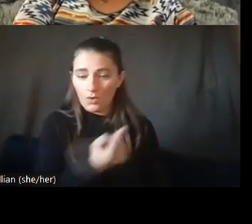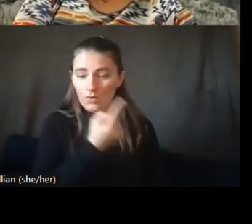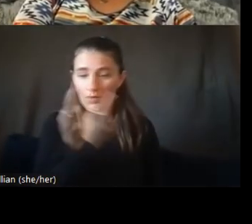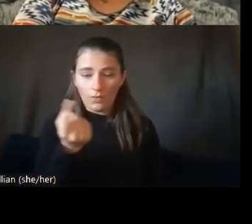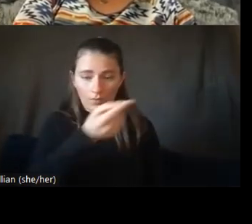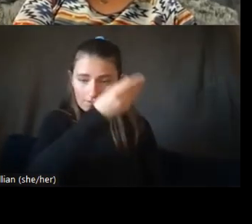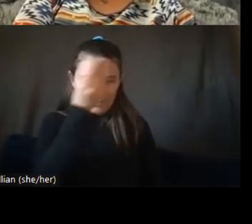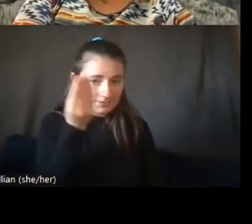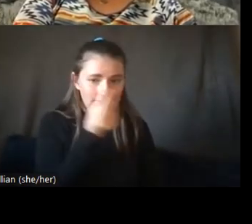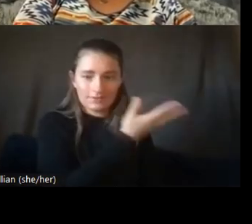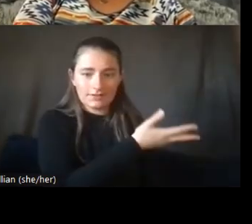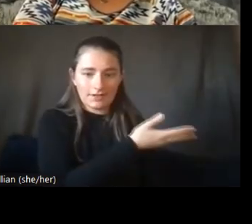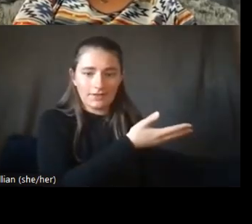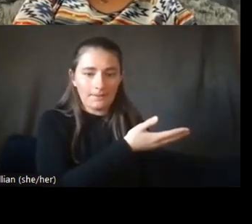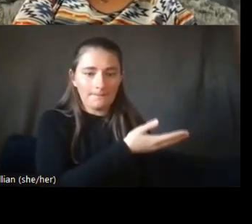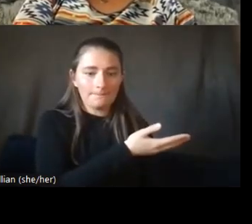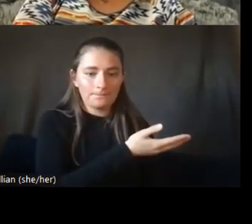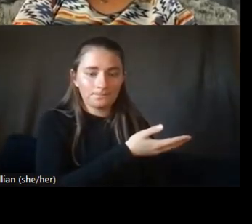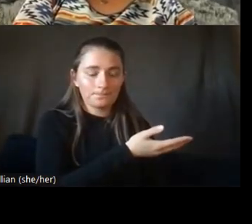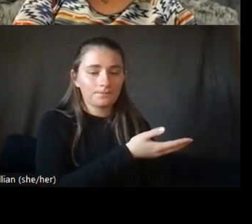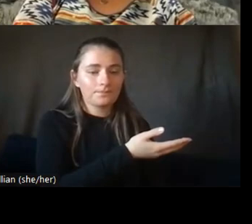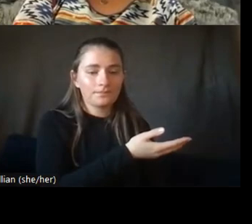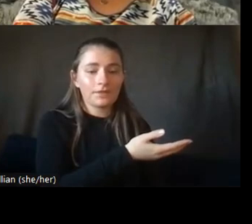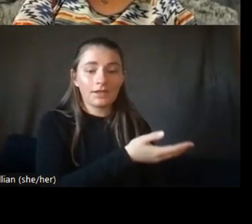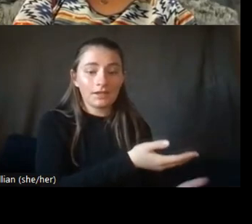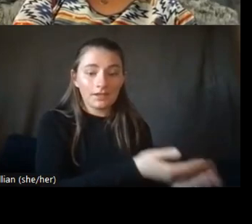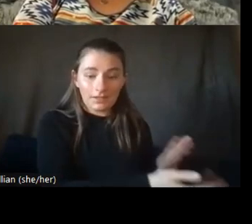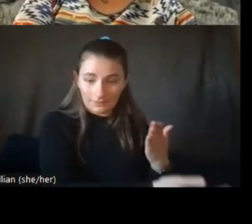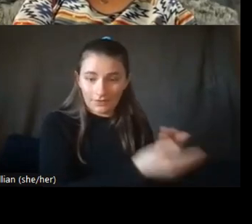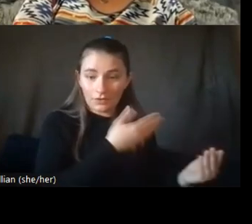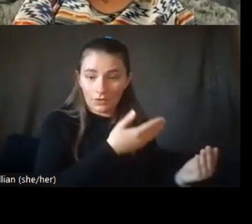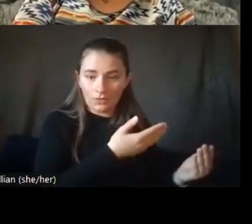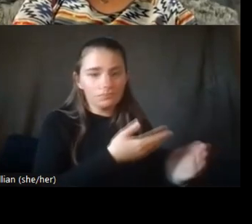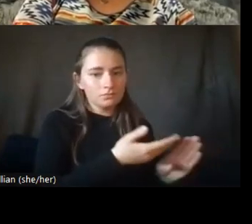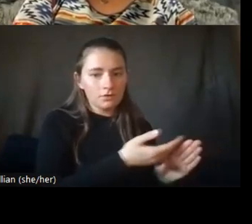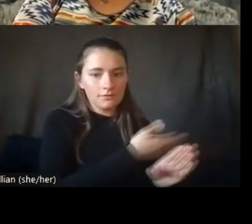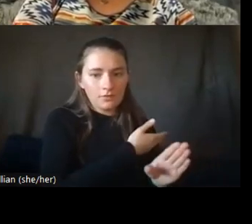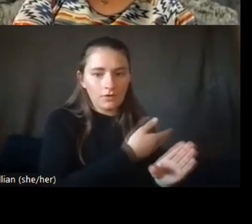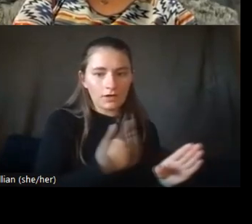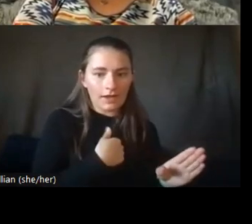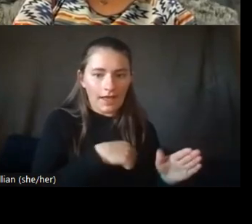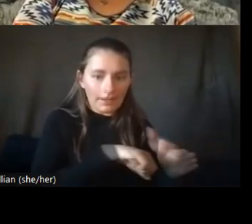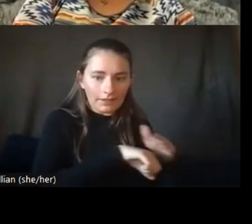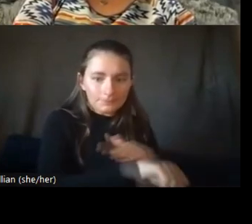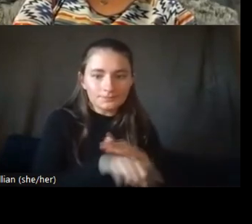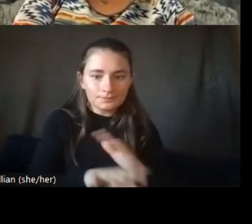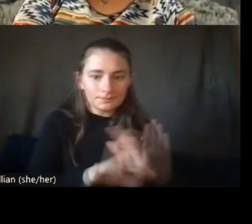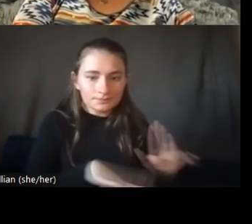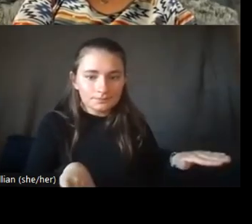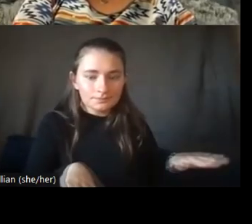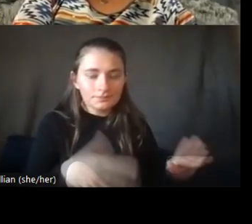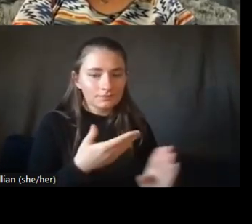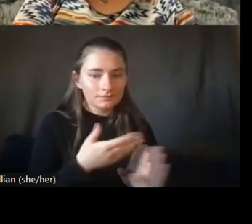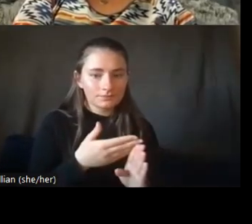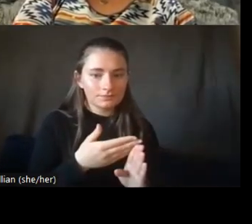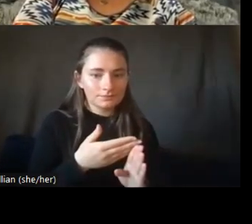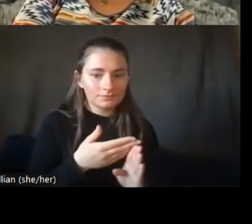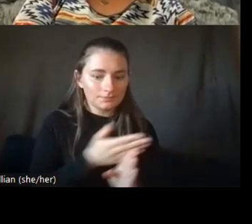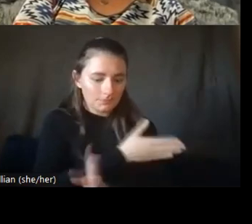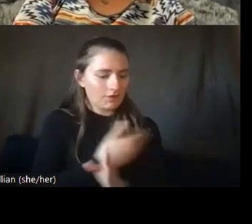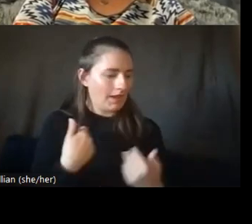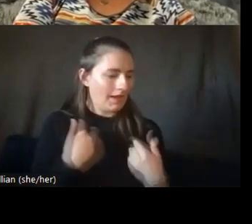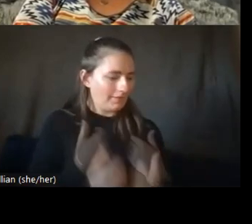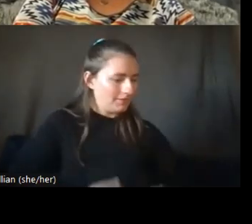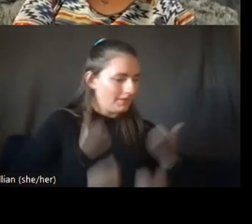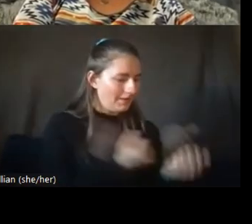even though I had a life before I gave birth, it feels like my life began and had